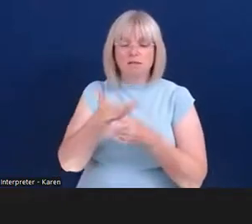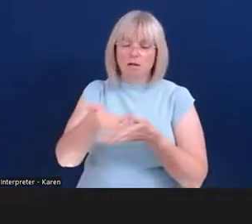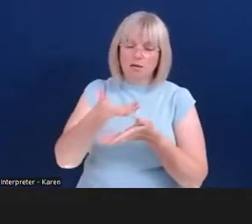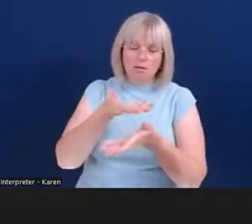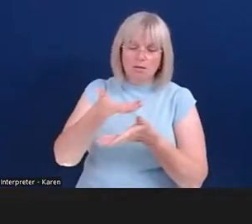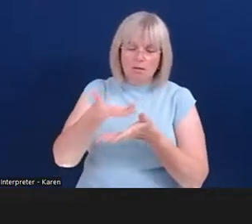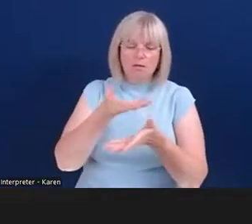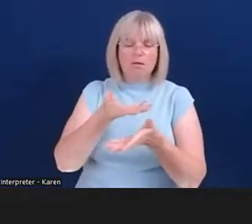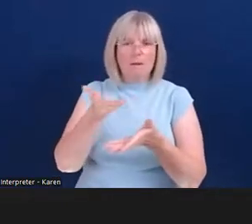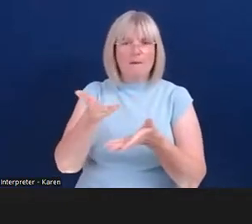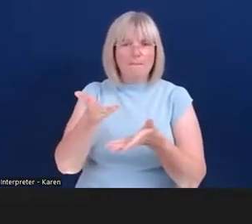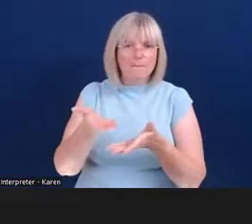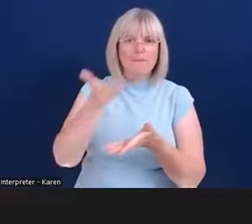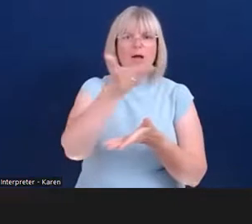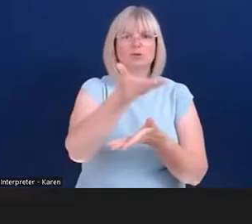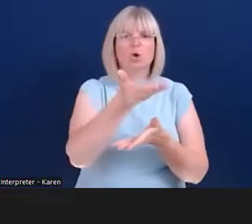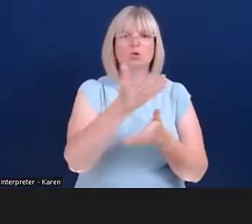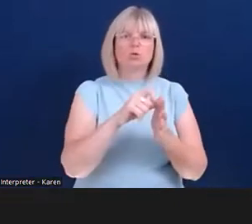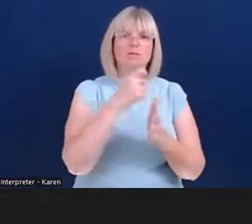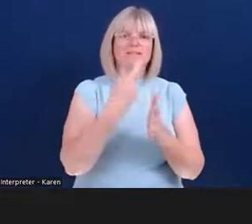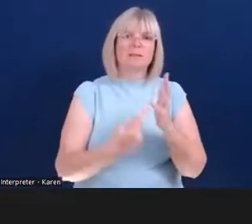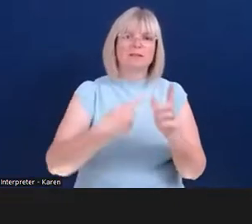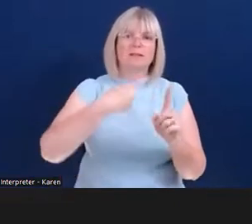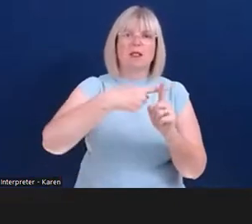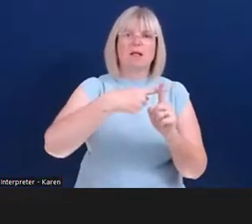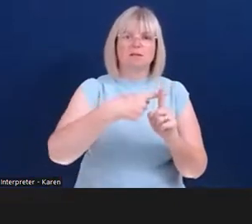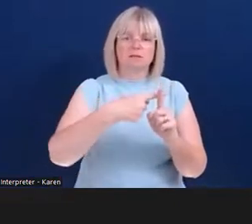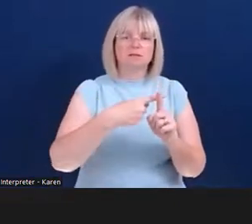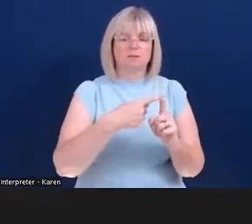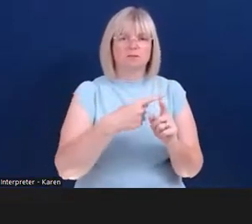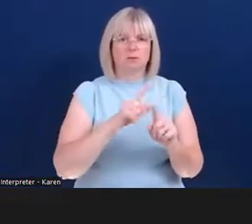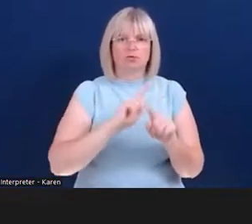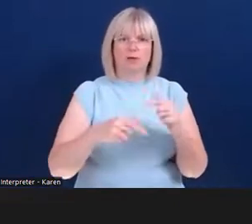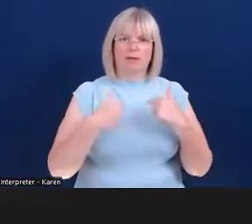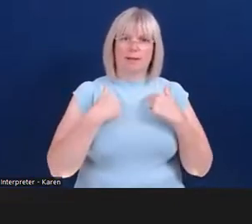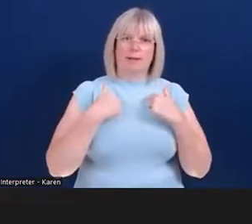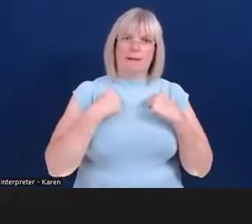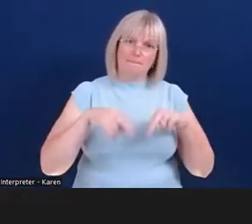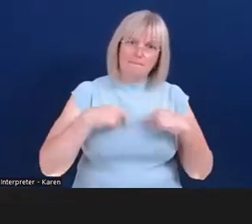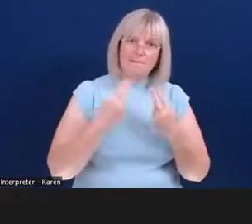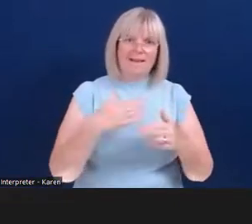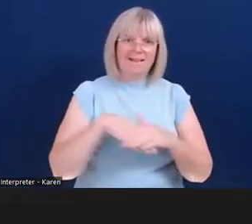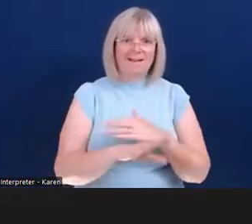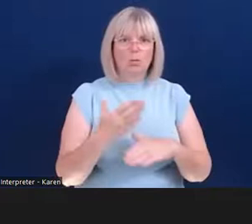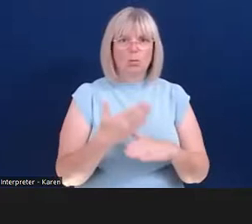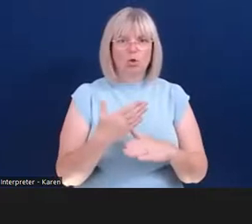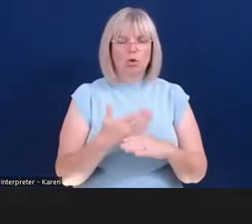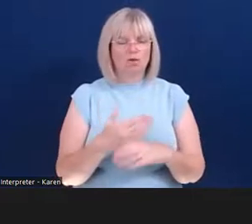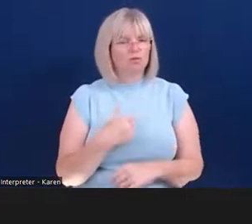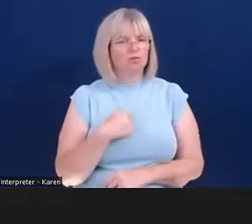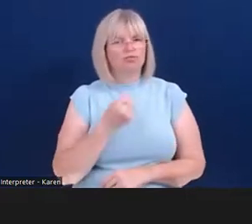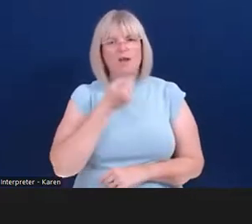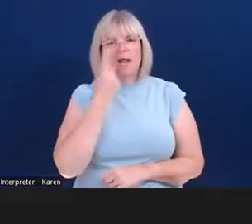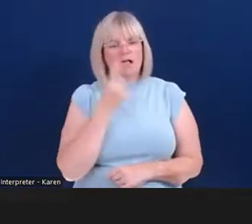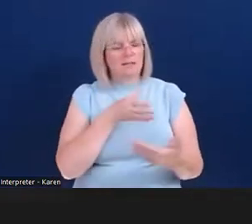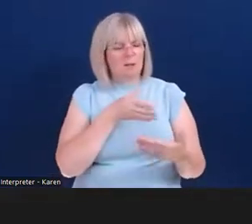who basically was trying to enable me to get back into the workplace. We found that there was many barriers and different things. I have hidden